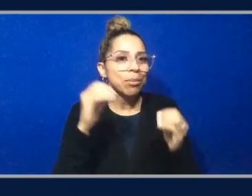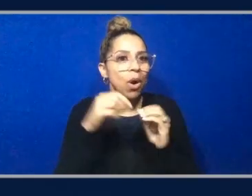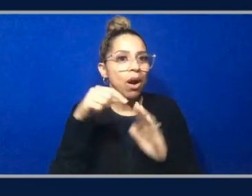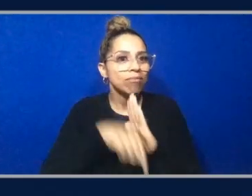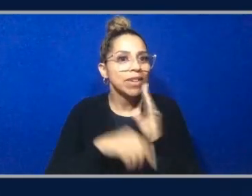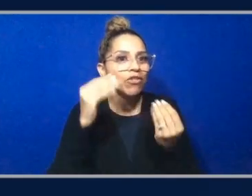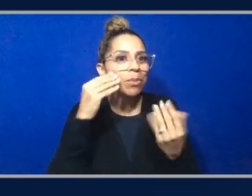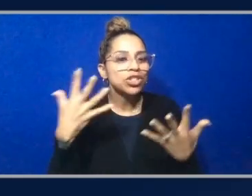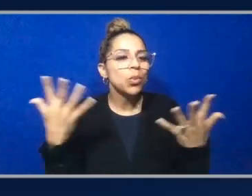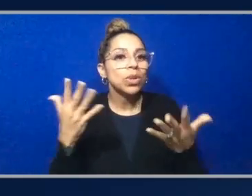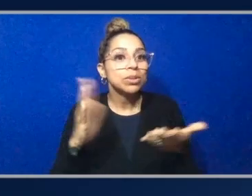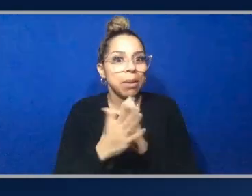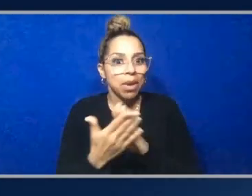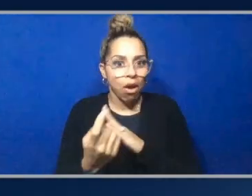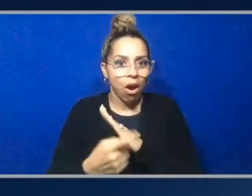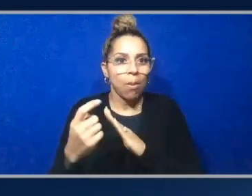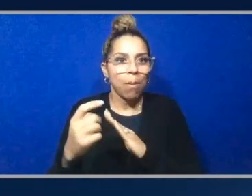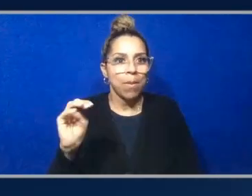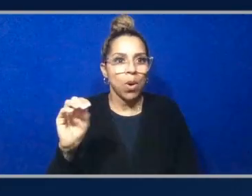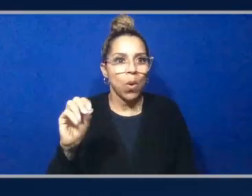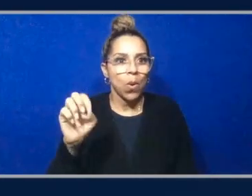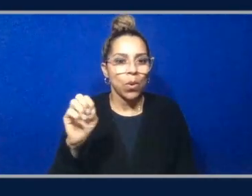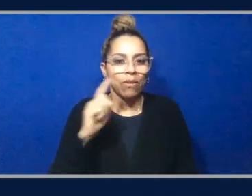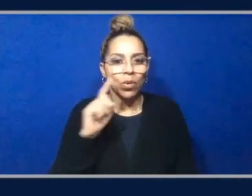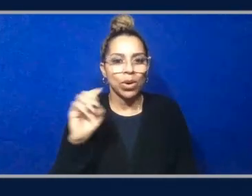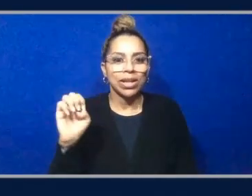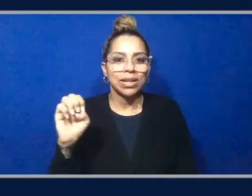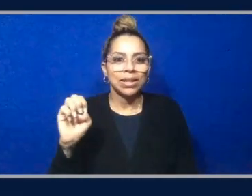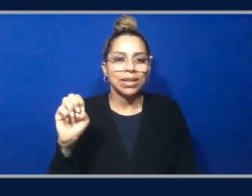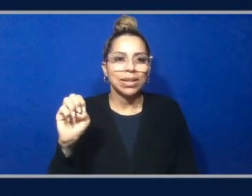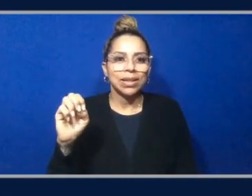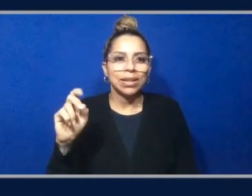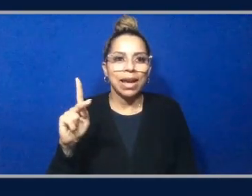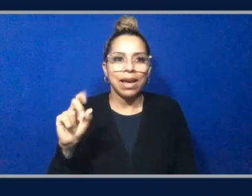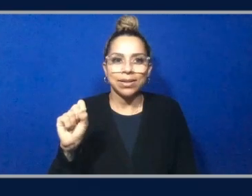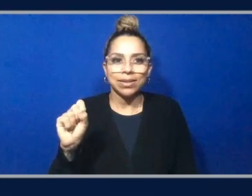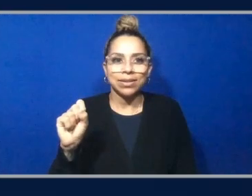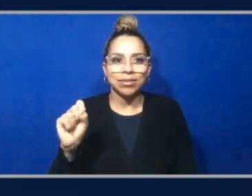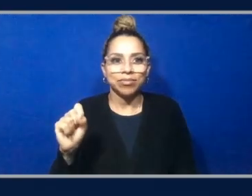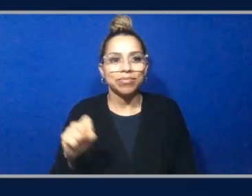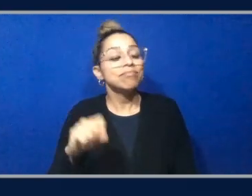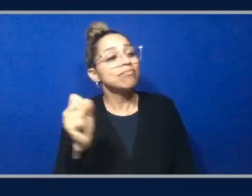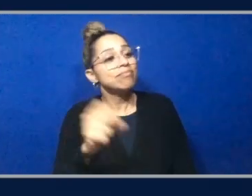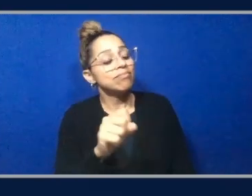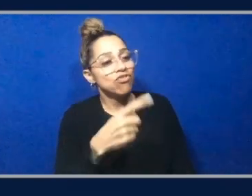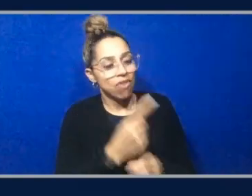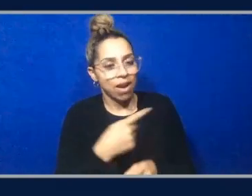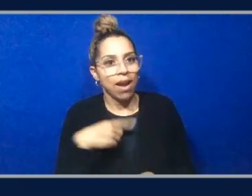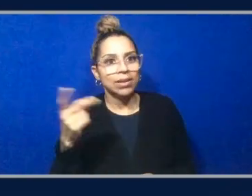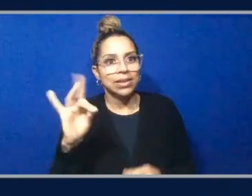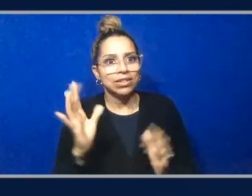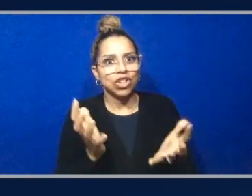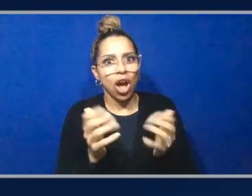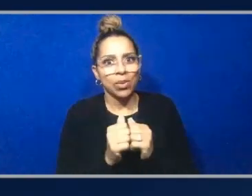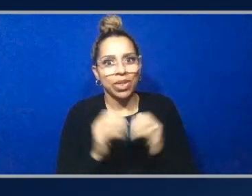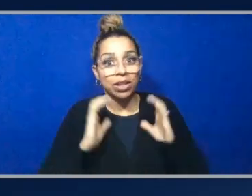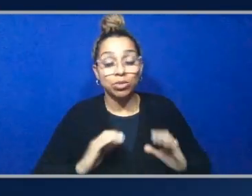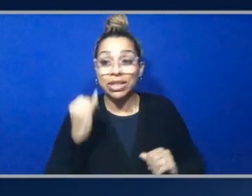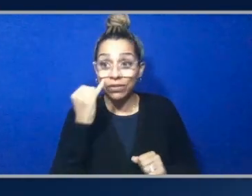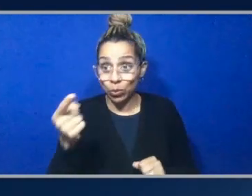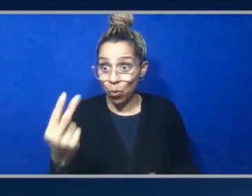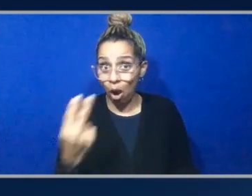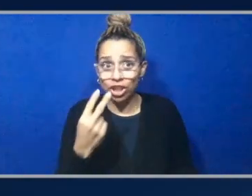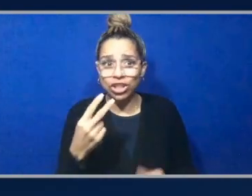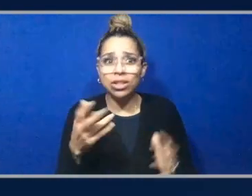EKS. Yeah. And, you know, as I talk to customers, uh, customers that are watching, know, talk to your AWS